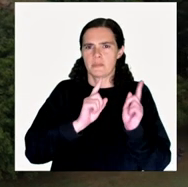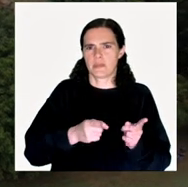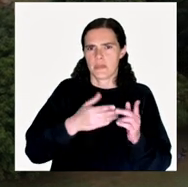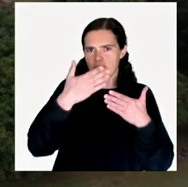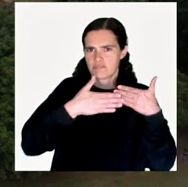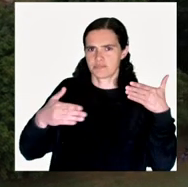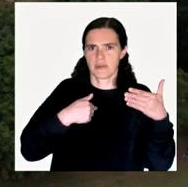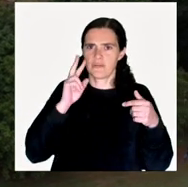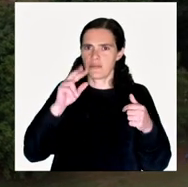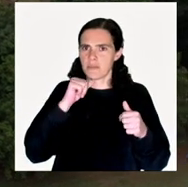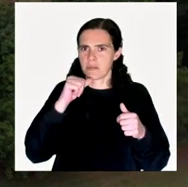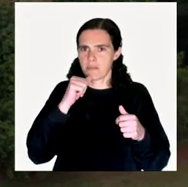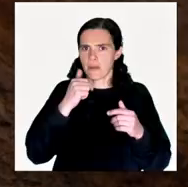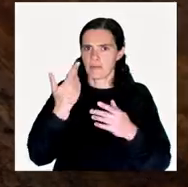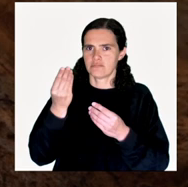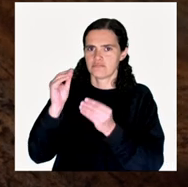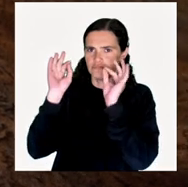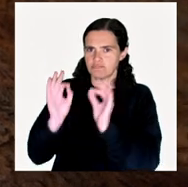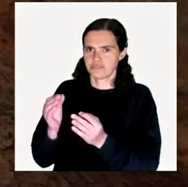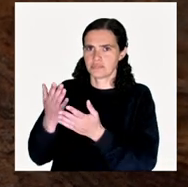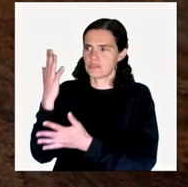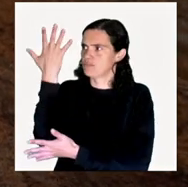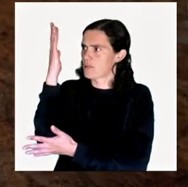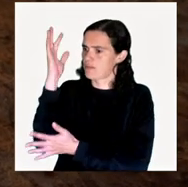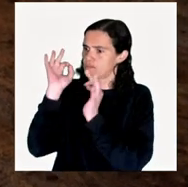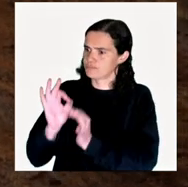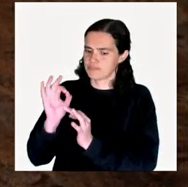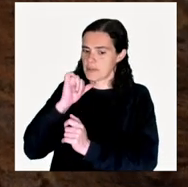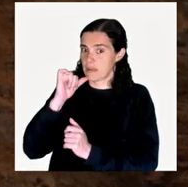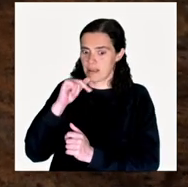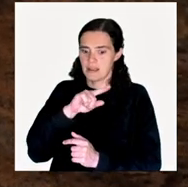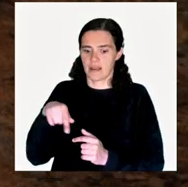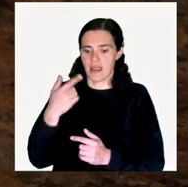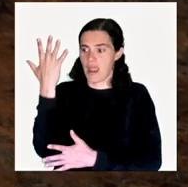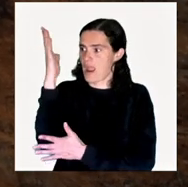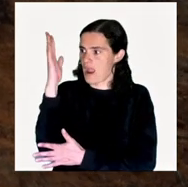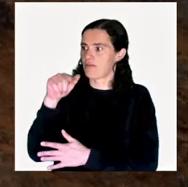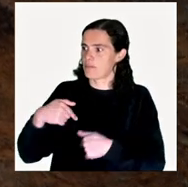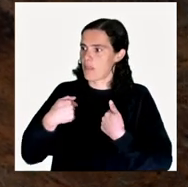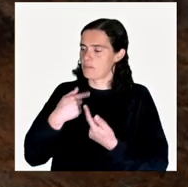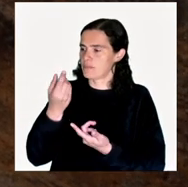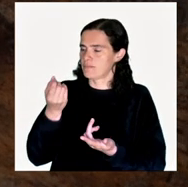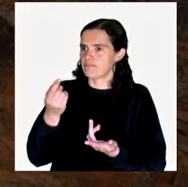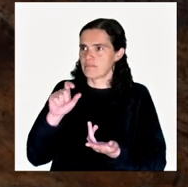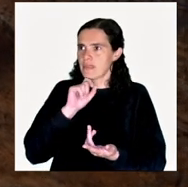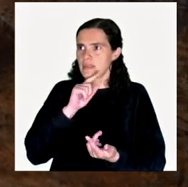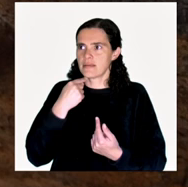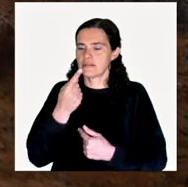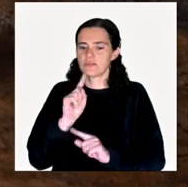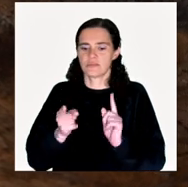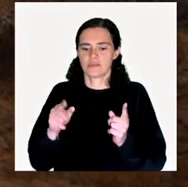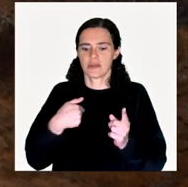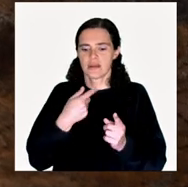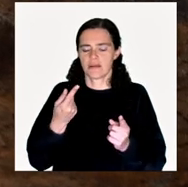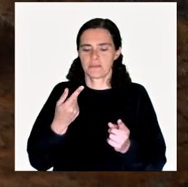beginning of the week, has not seen it yet fully installed. It's a long story. The tree itself, I mean one could